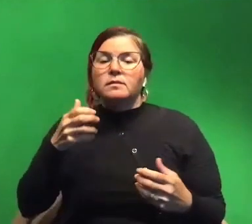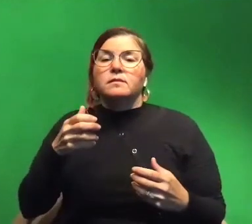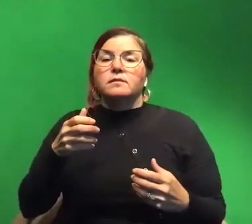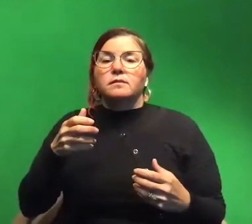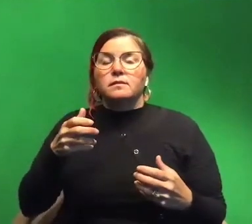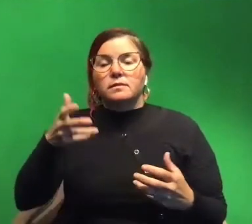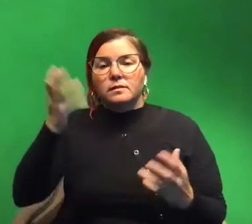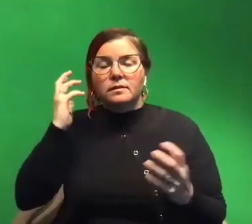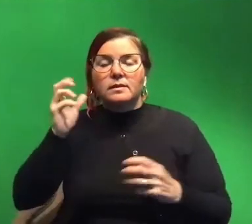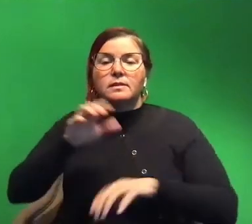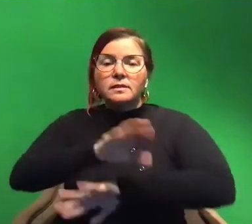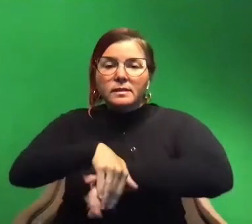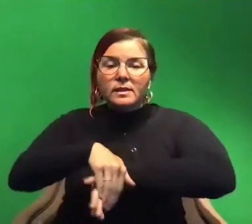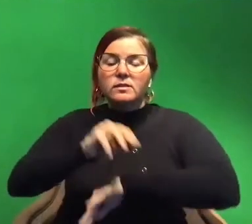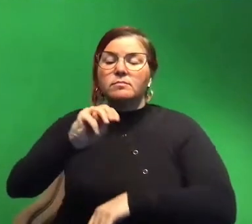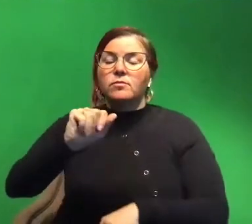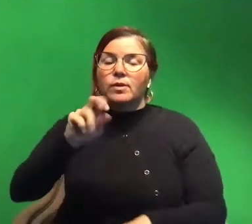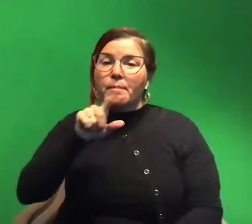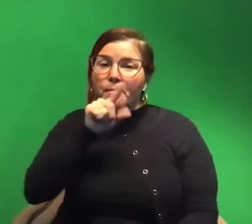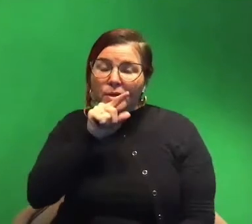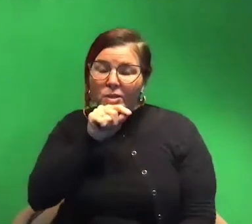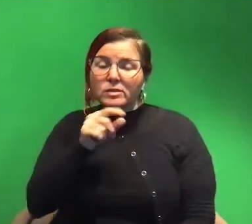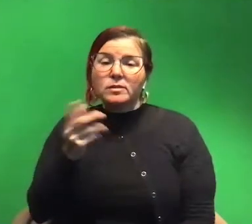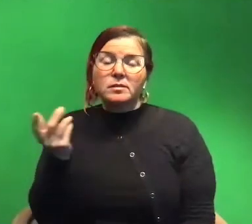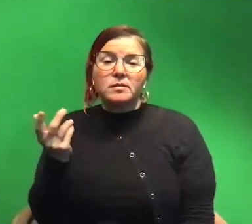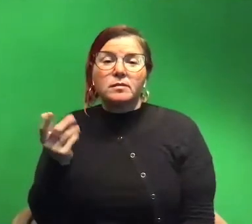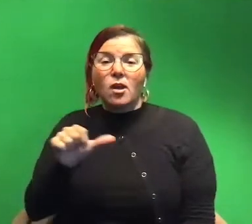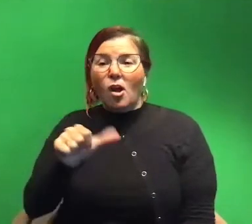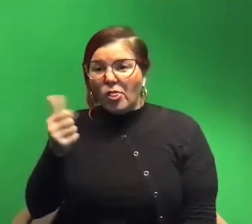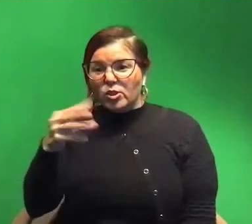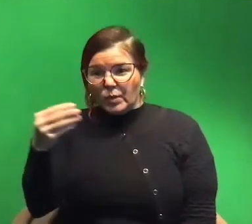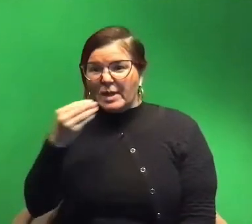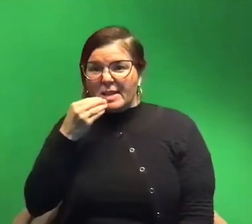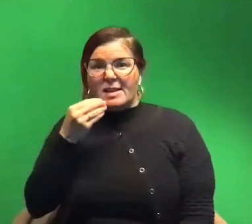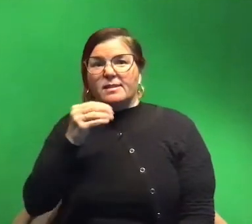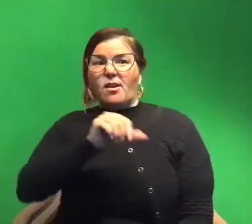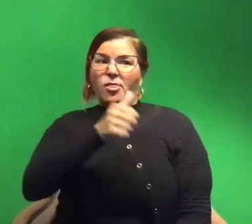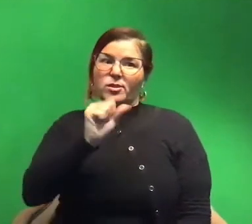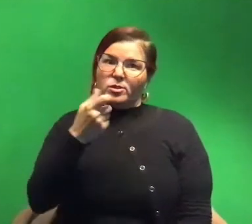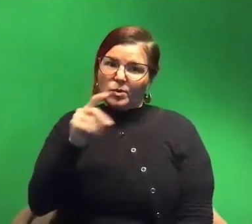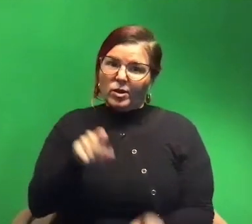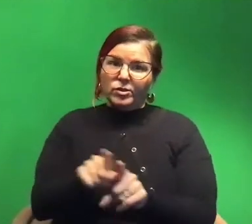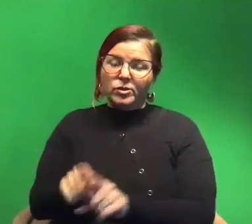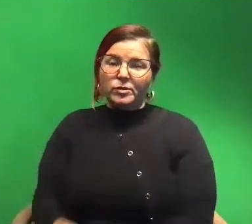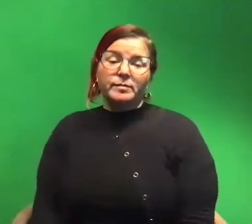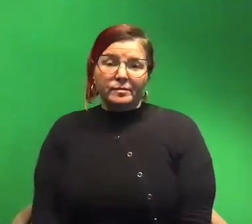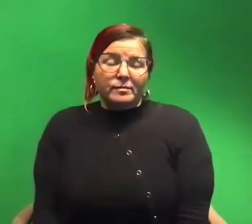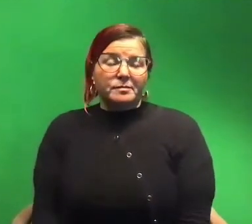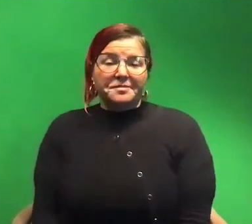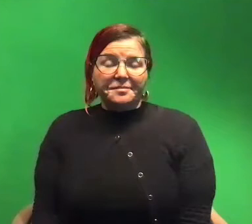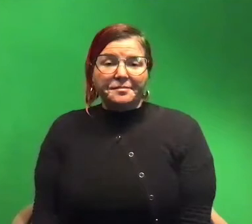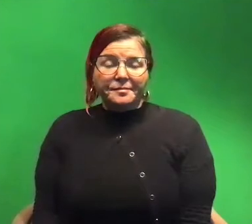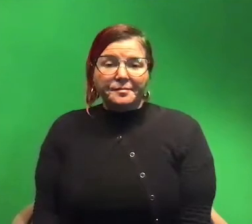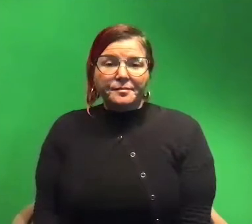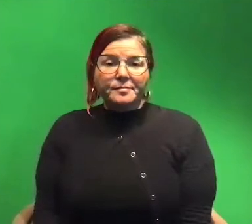birds eat a squid um and other squid eat squid too. Yep. So yeah they are